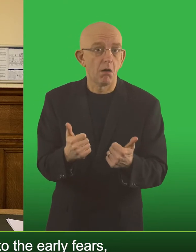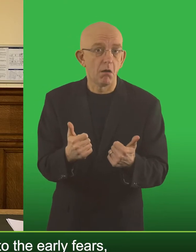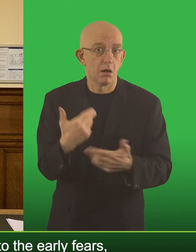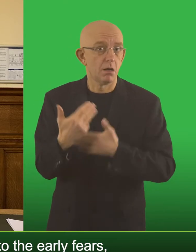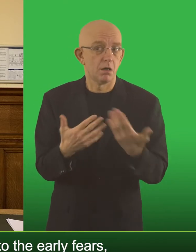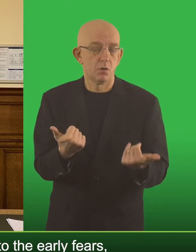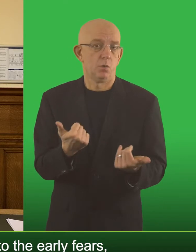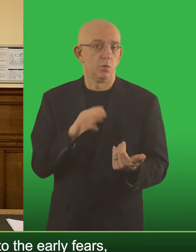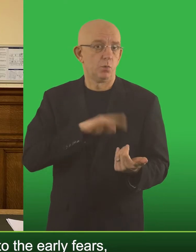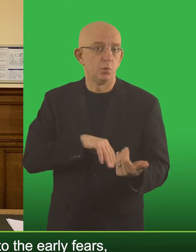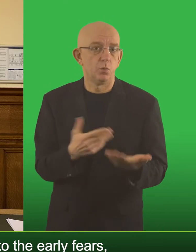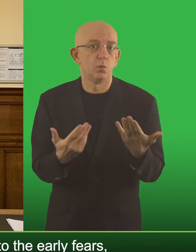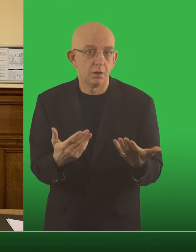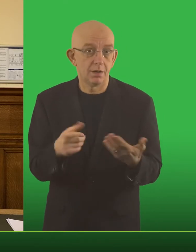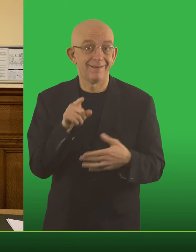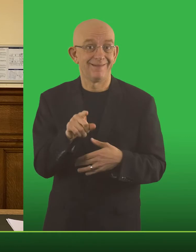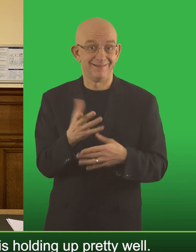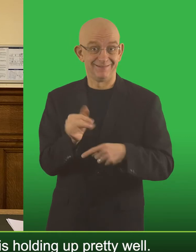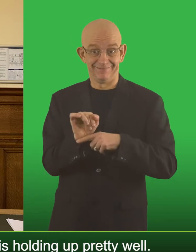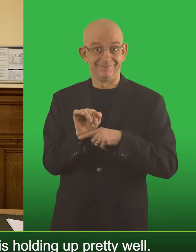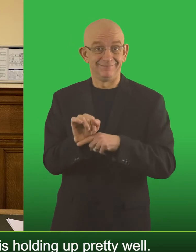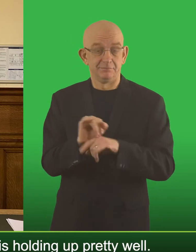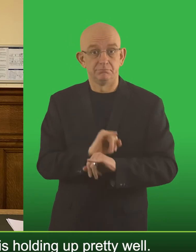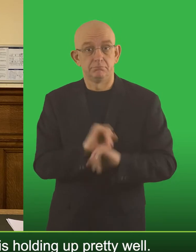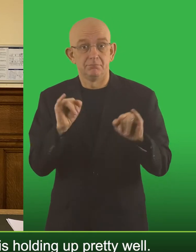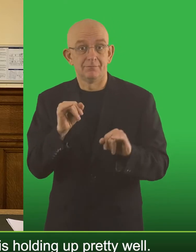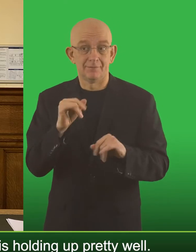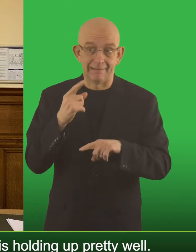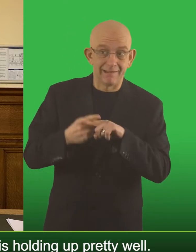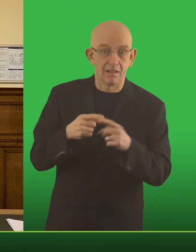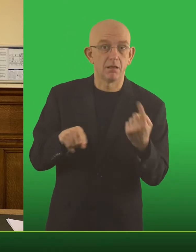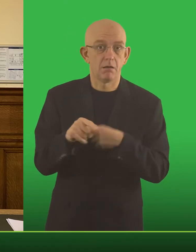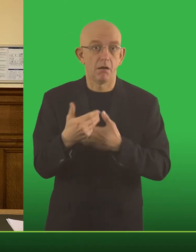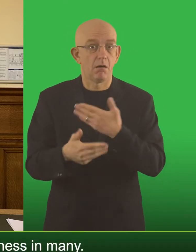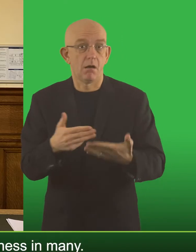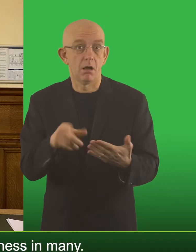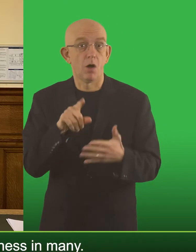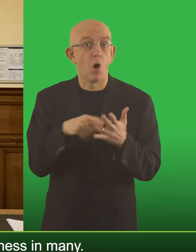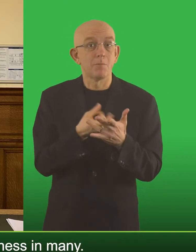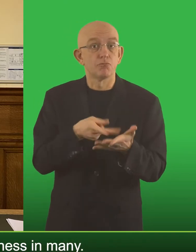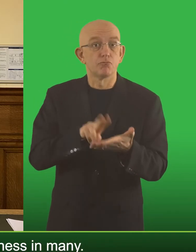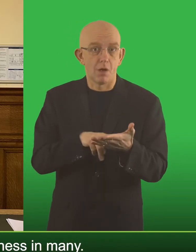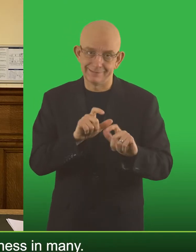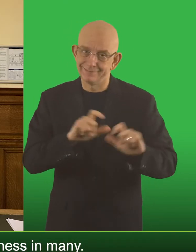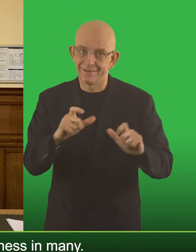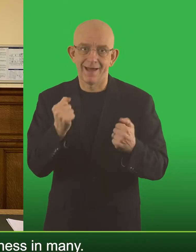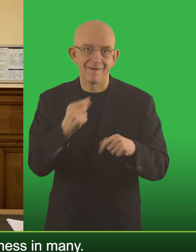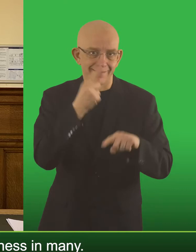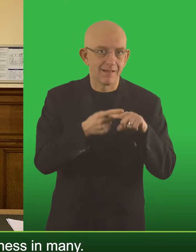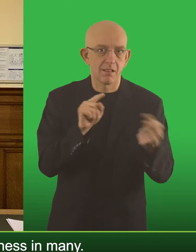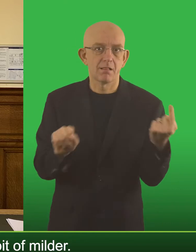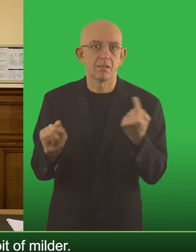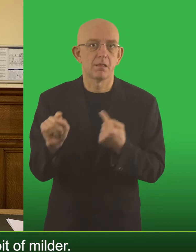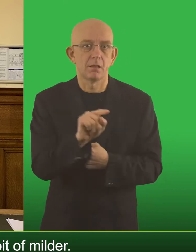to the early fears which is obviously great news and the protection against severe illness is holding up pretty well. Omicron is leading to milder